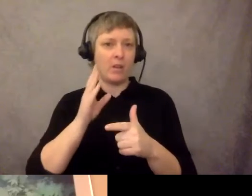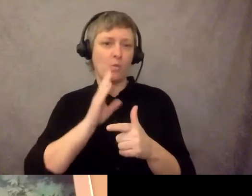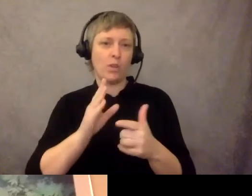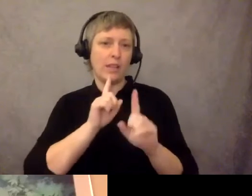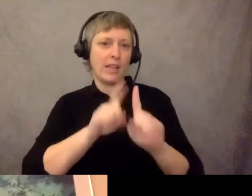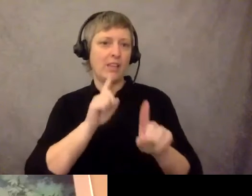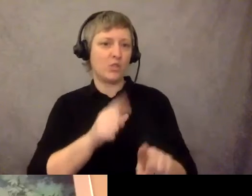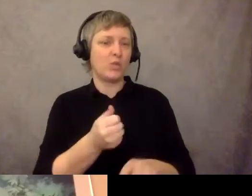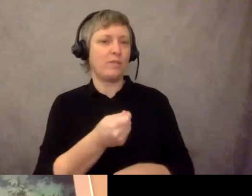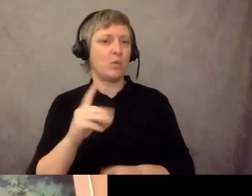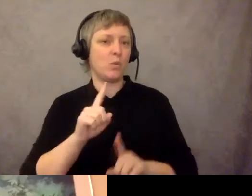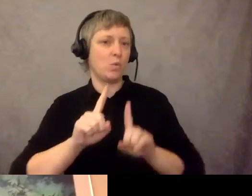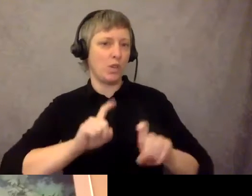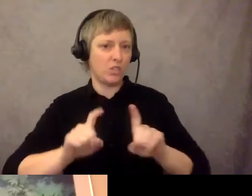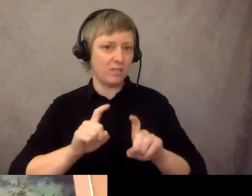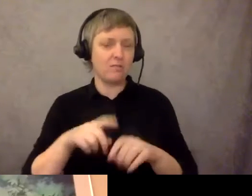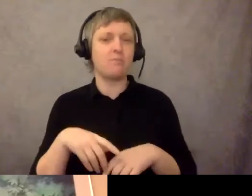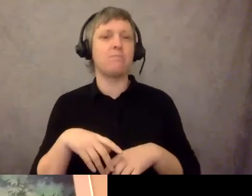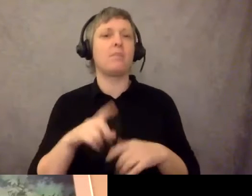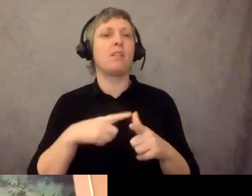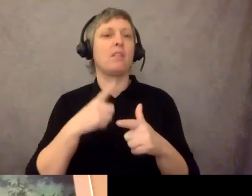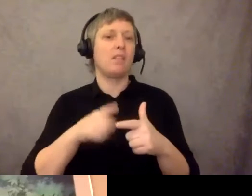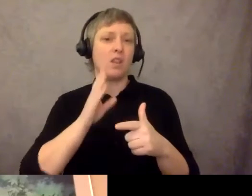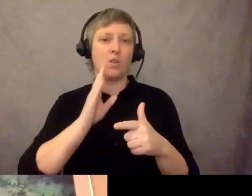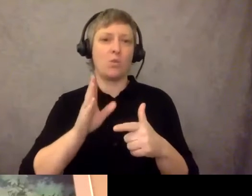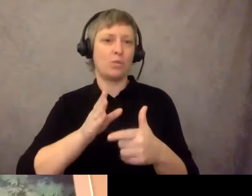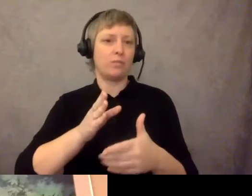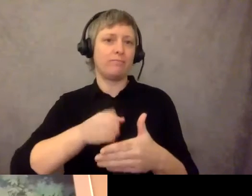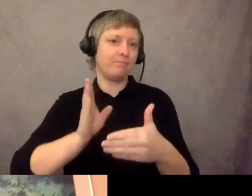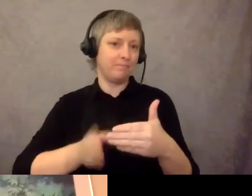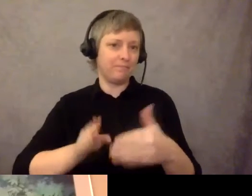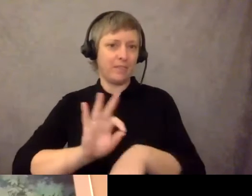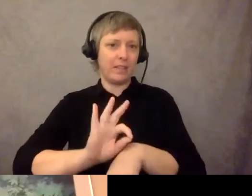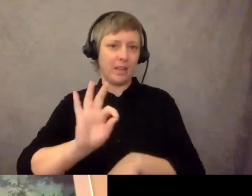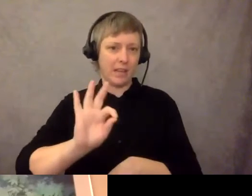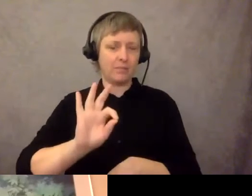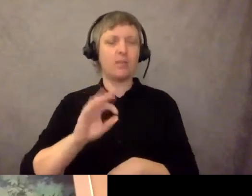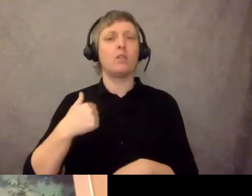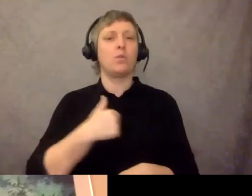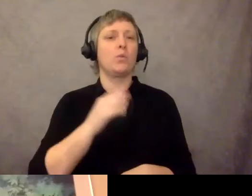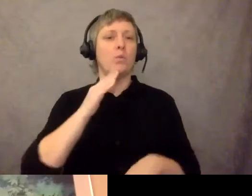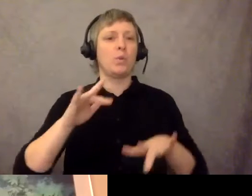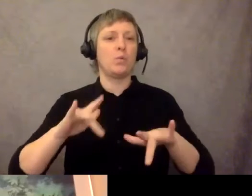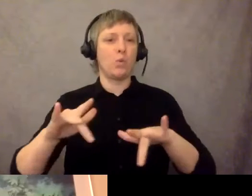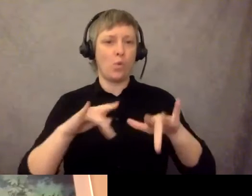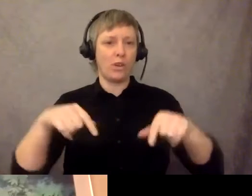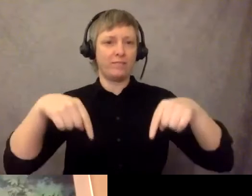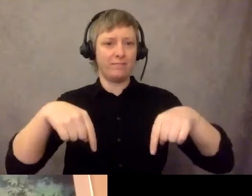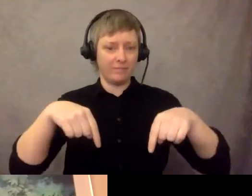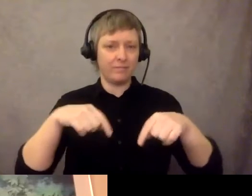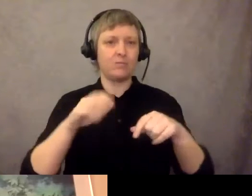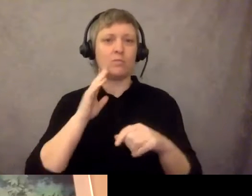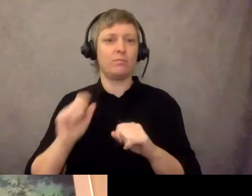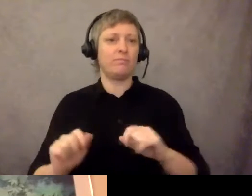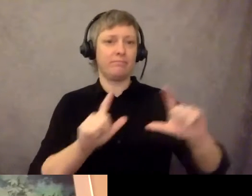and uploaded online at the end of this question and answer session. And you can raise your